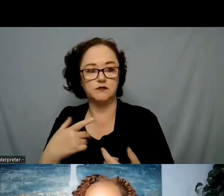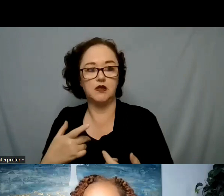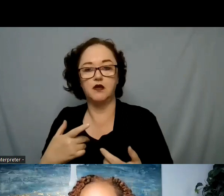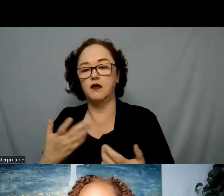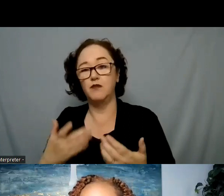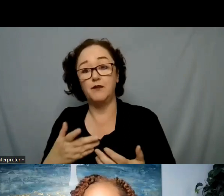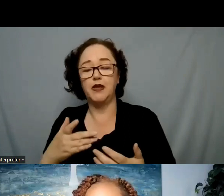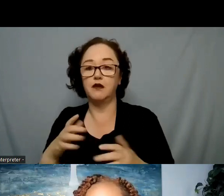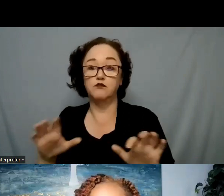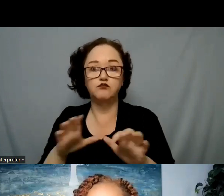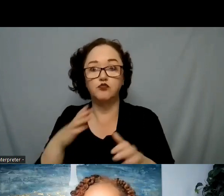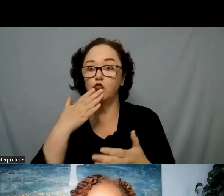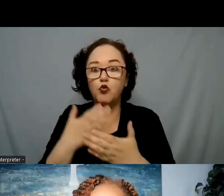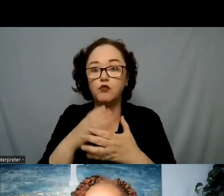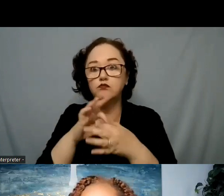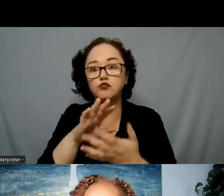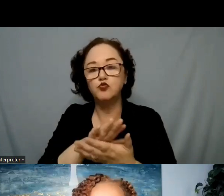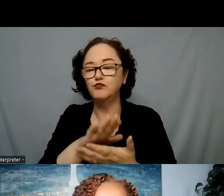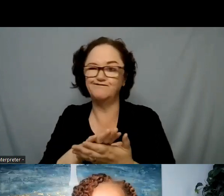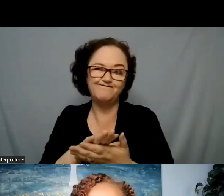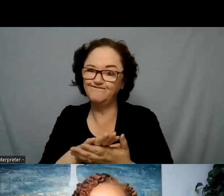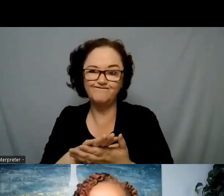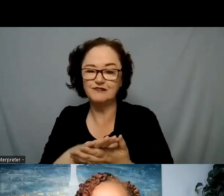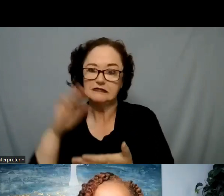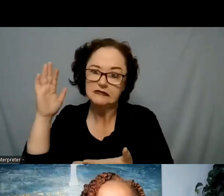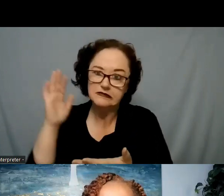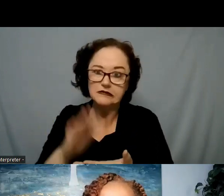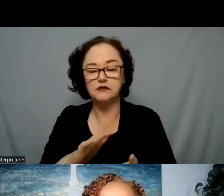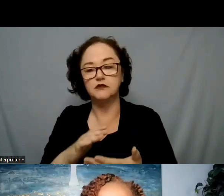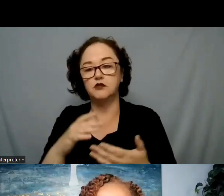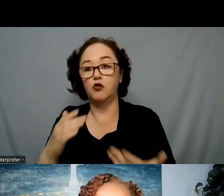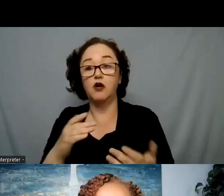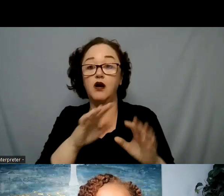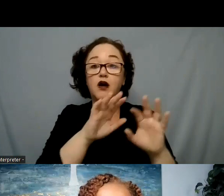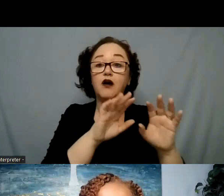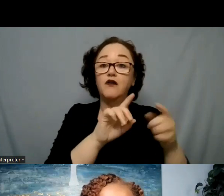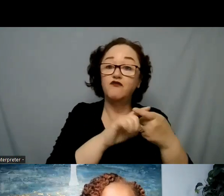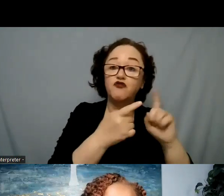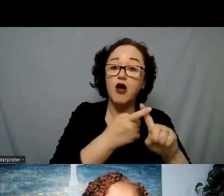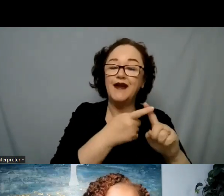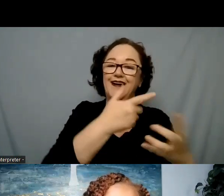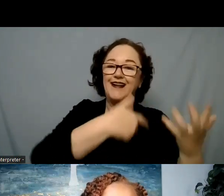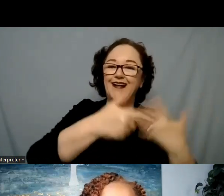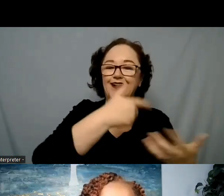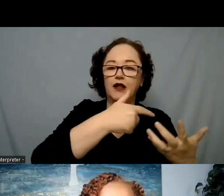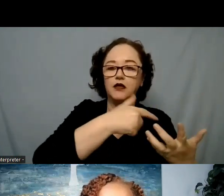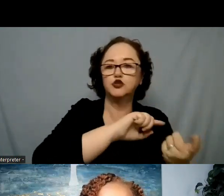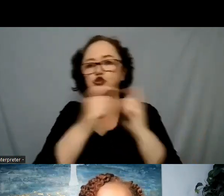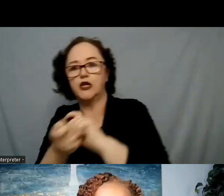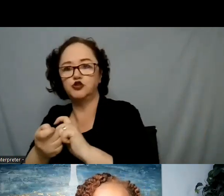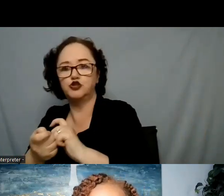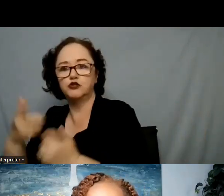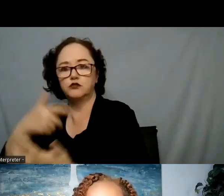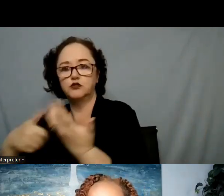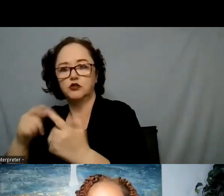they you know completely switch friend groups that often you can tell by their behaviors they won't